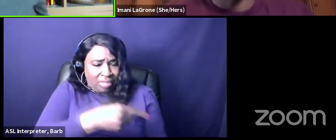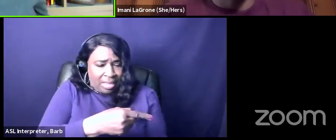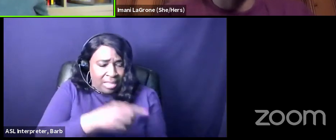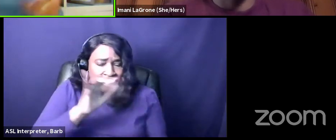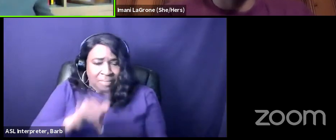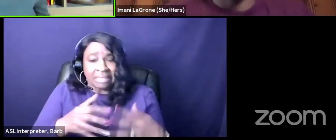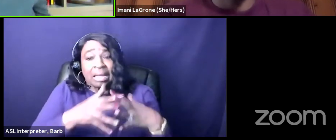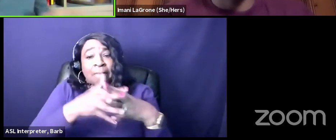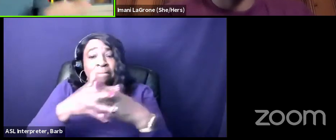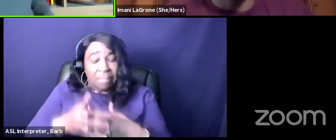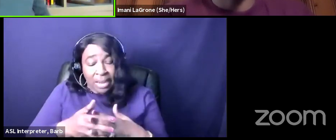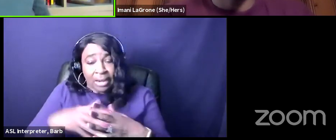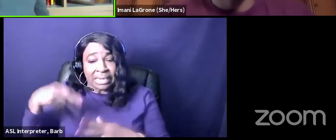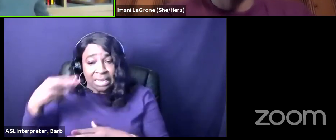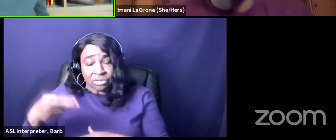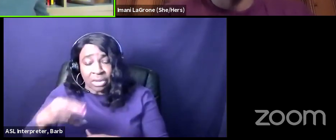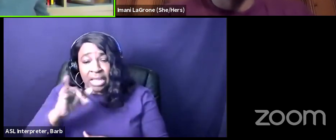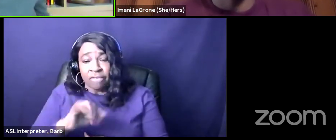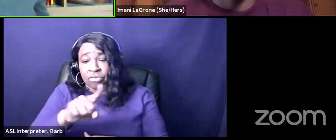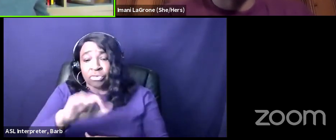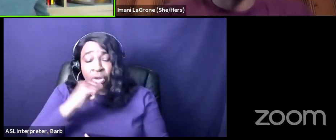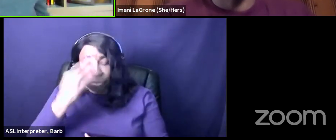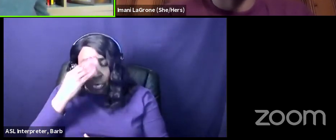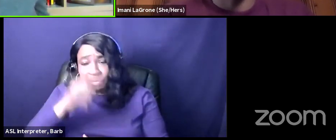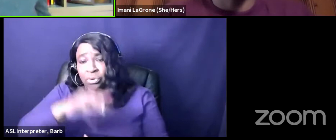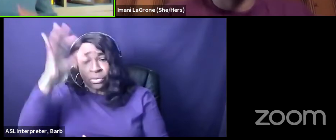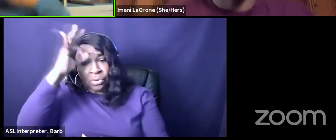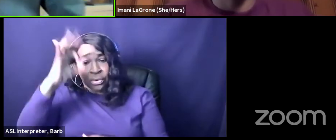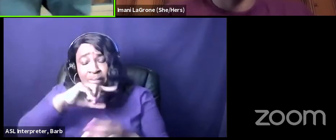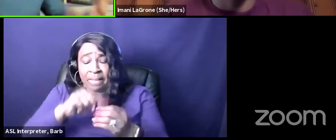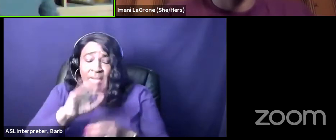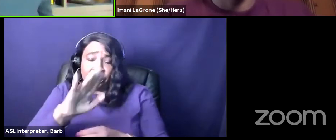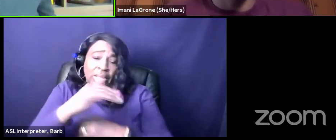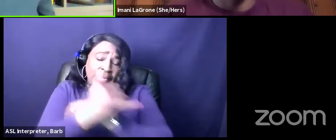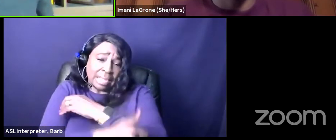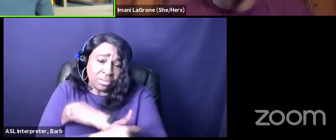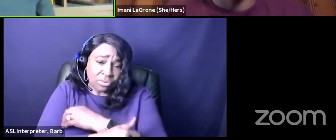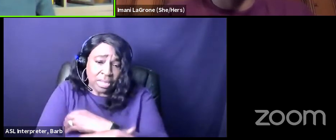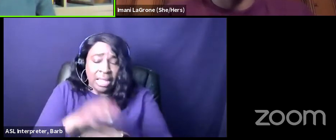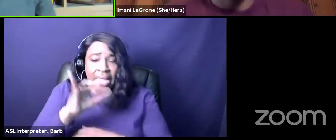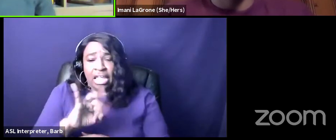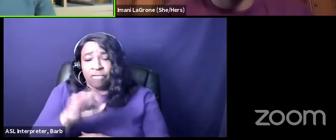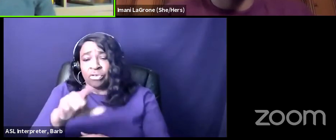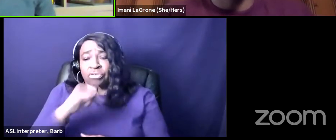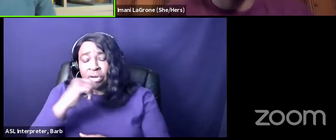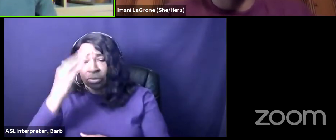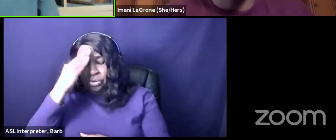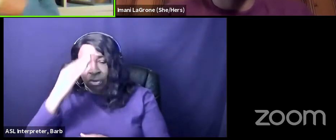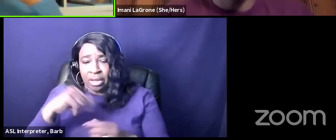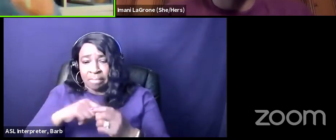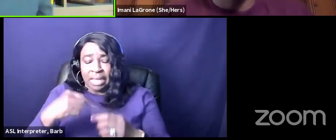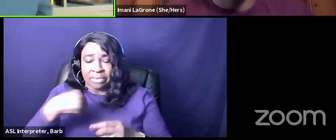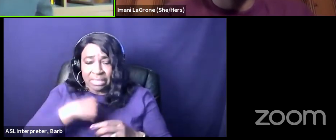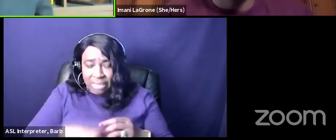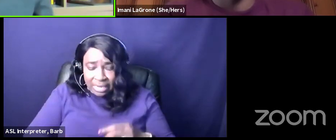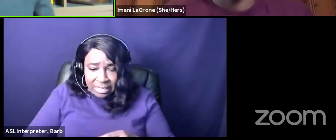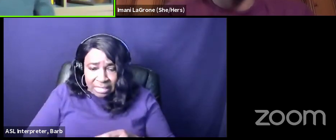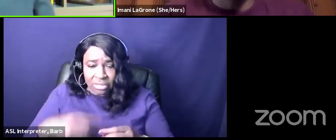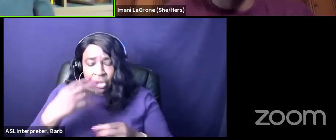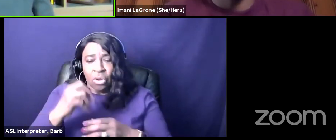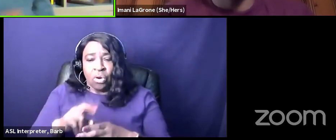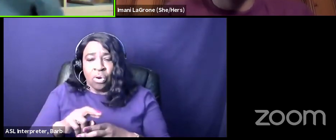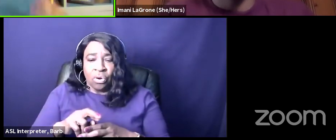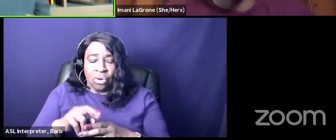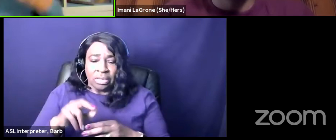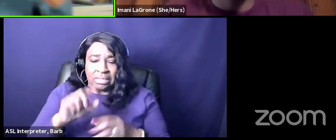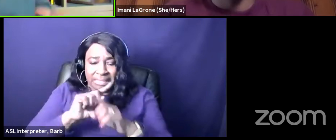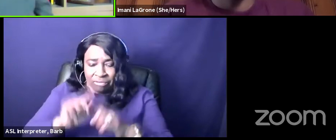history and if you don't know it then you don't know anything about your country right so like if you don't know about chinese exclusion acts if you don't know about the trail